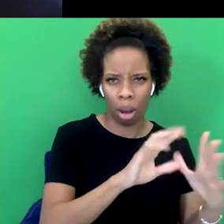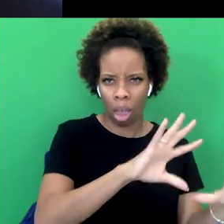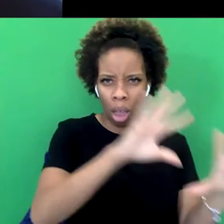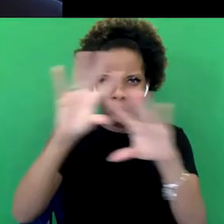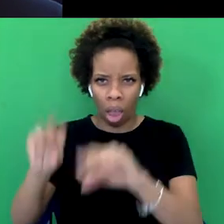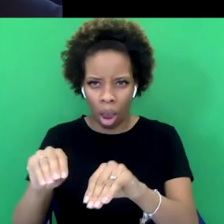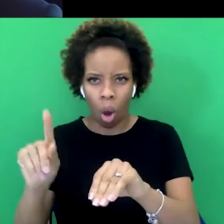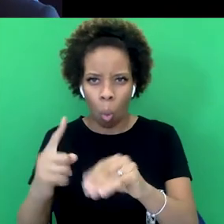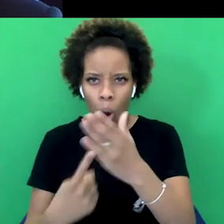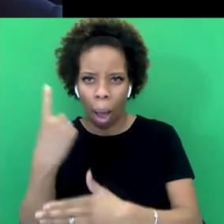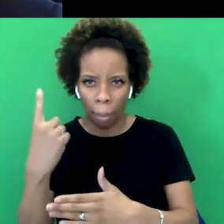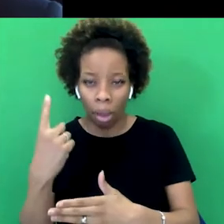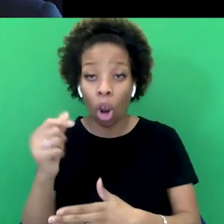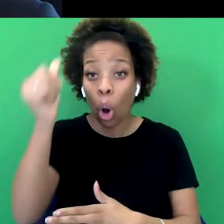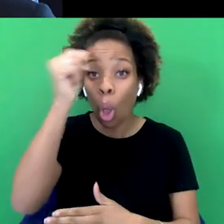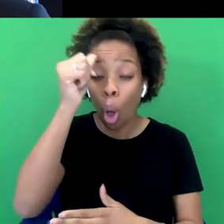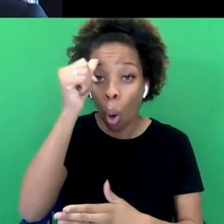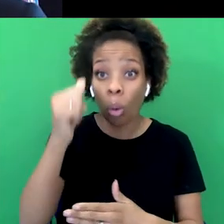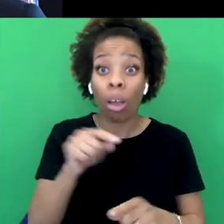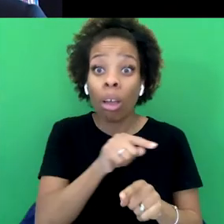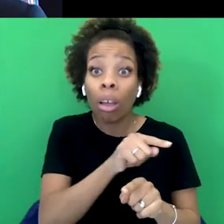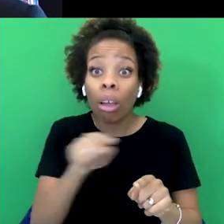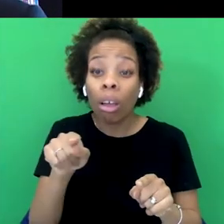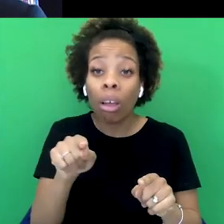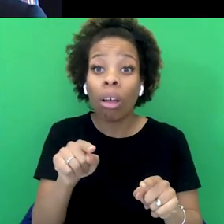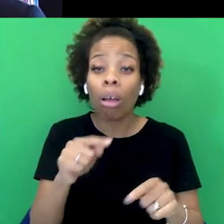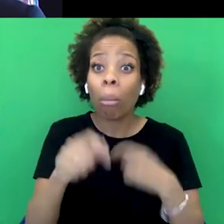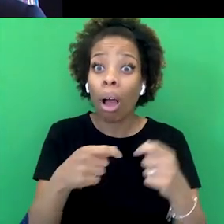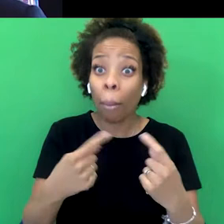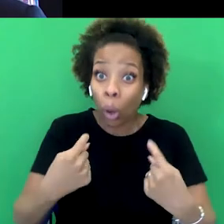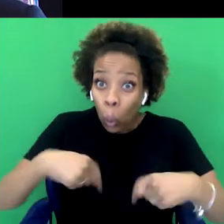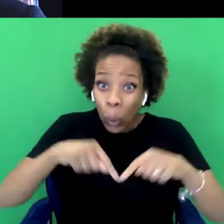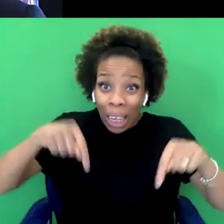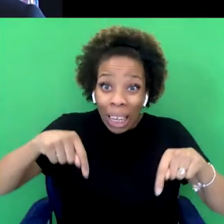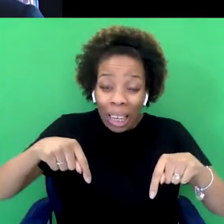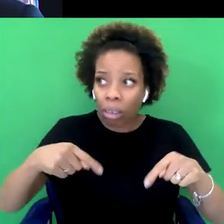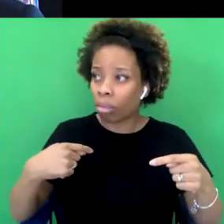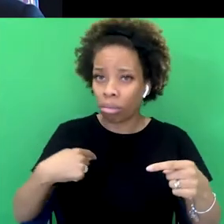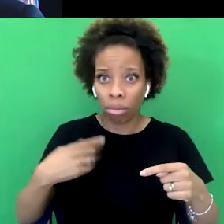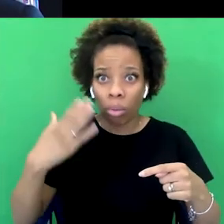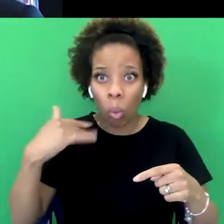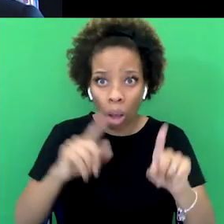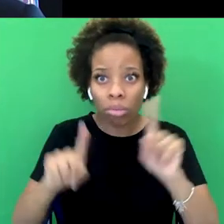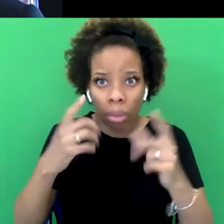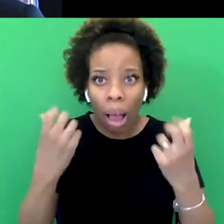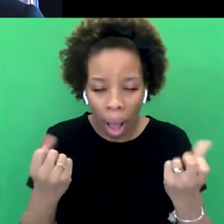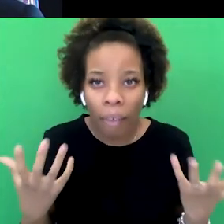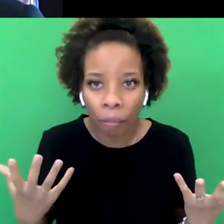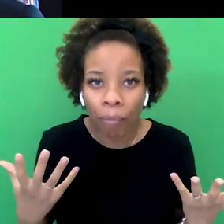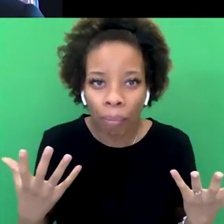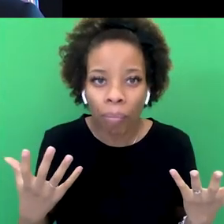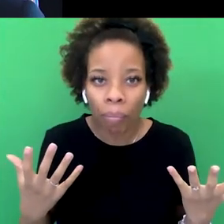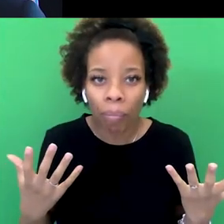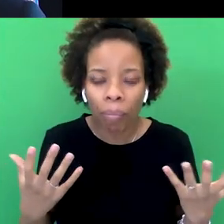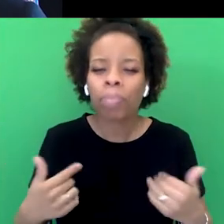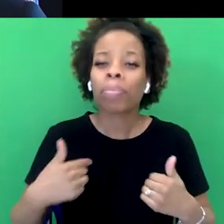Germans, right? It helps us forget the fact that we were willfully white supremacist. I mean, one of the most surreal things about writing the book,